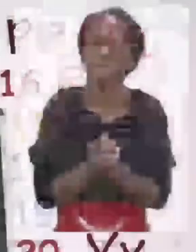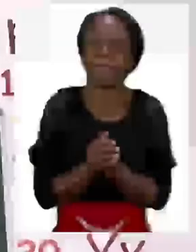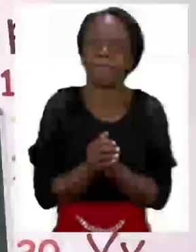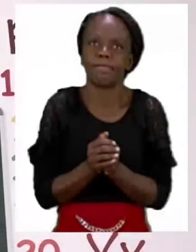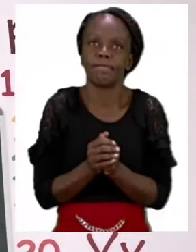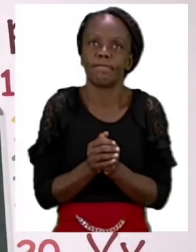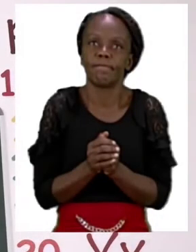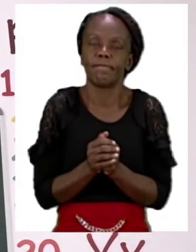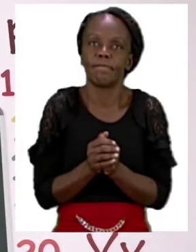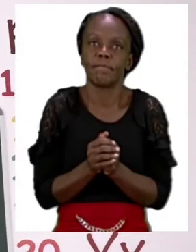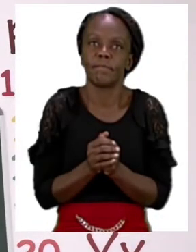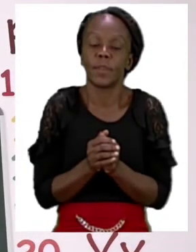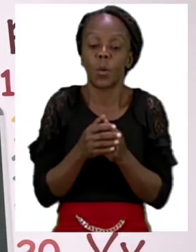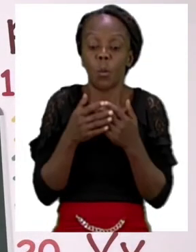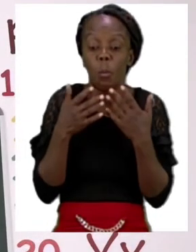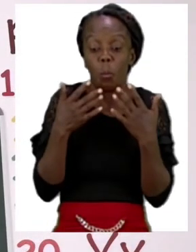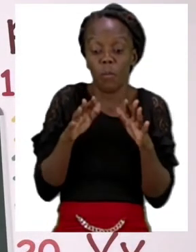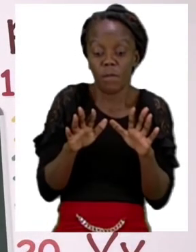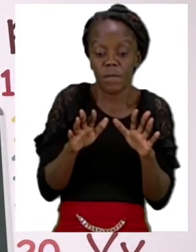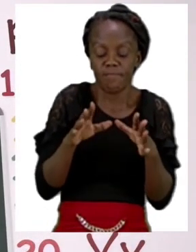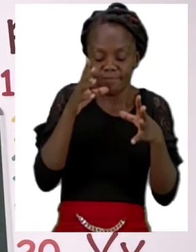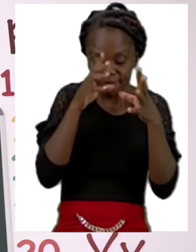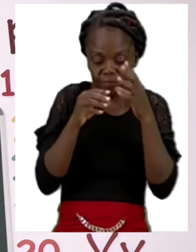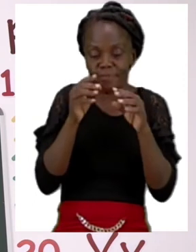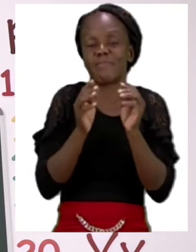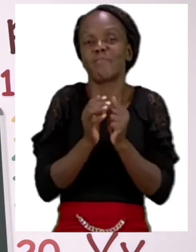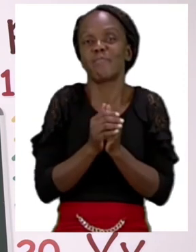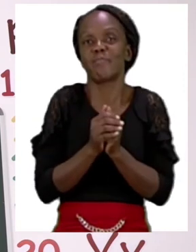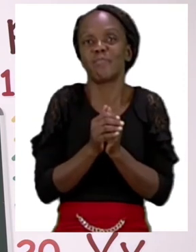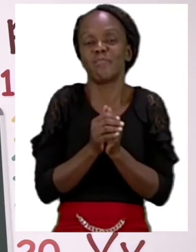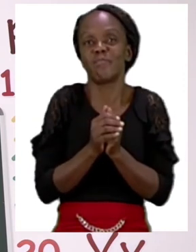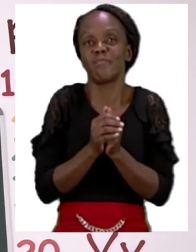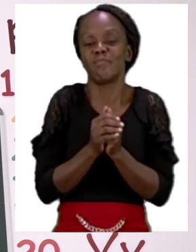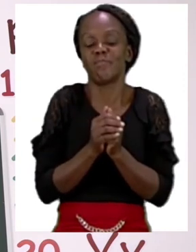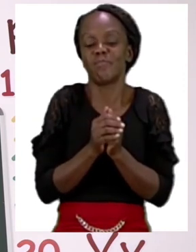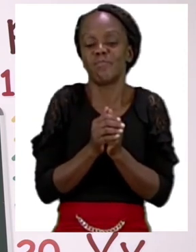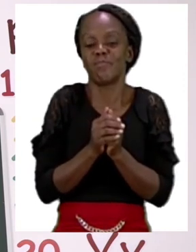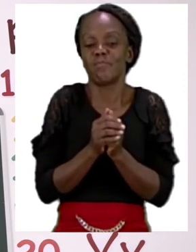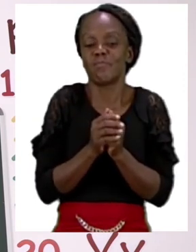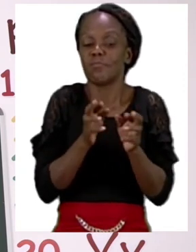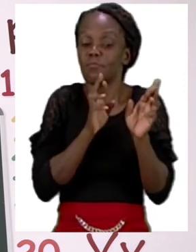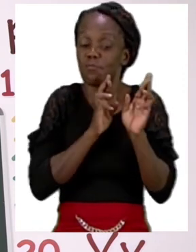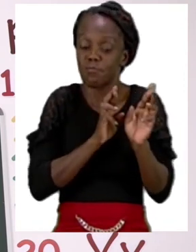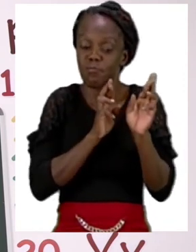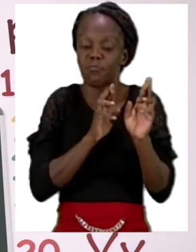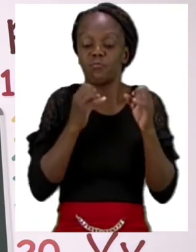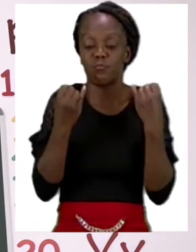We have now come to the end of our lesson boys and girls and I hope you had so much fun.